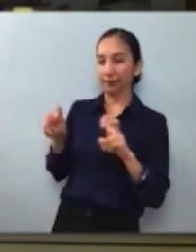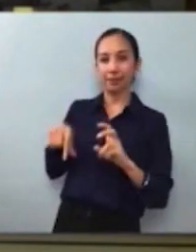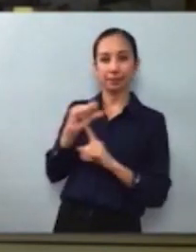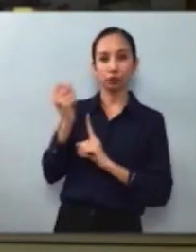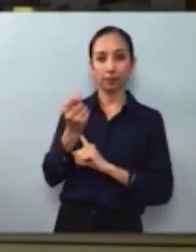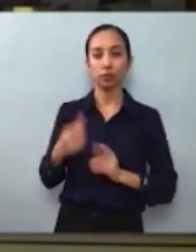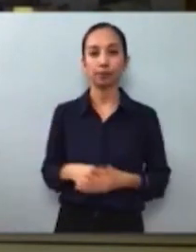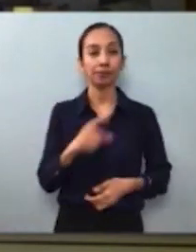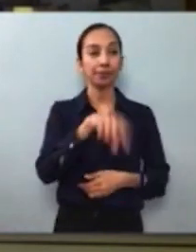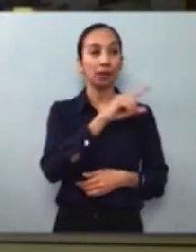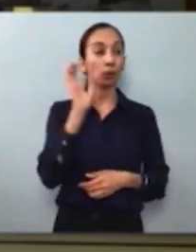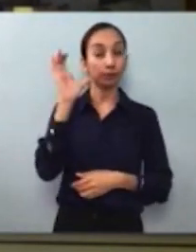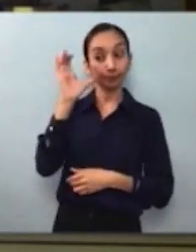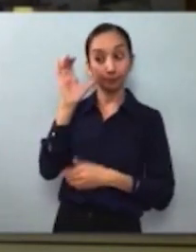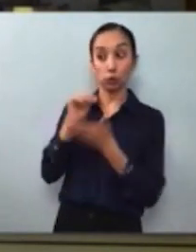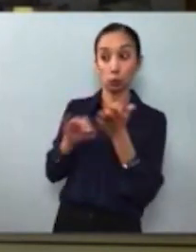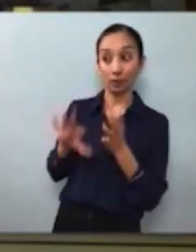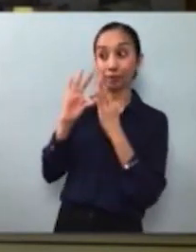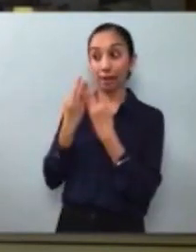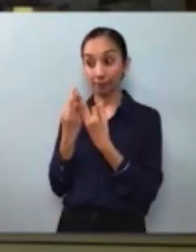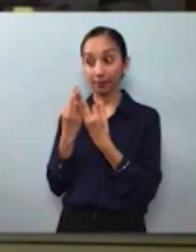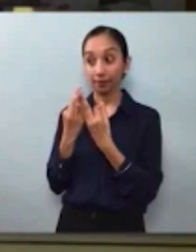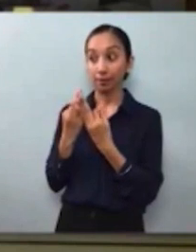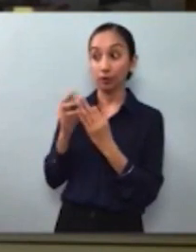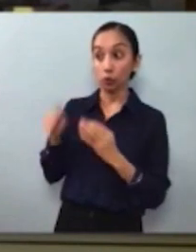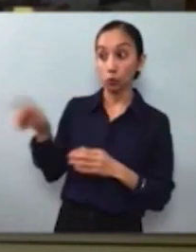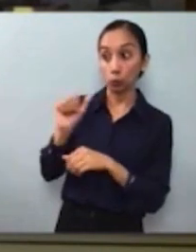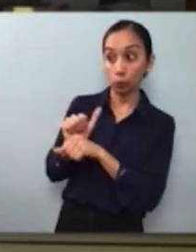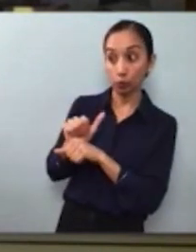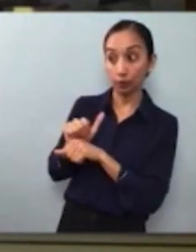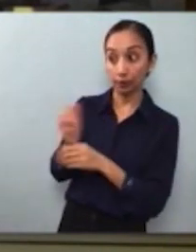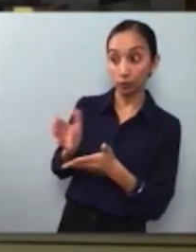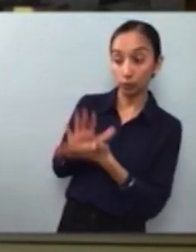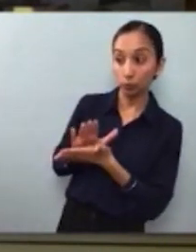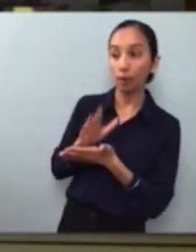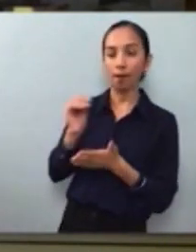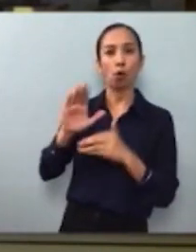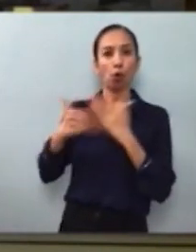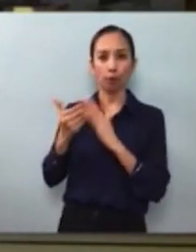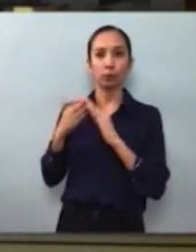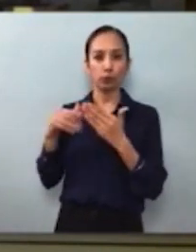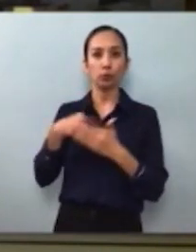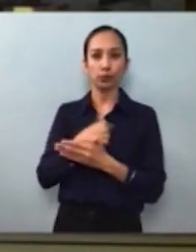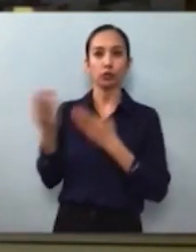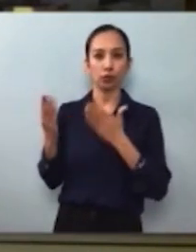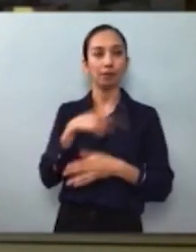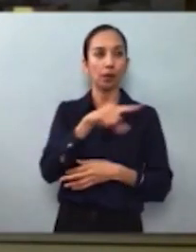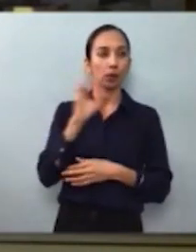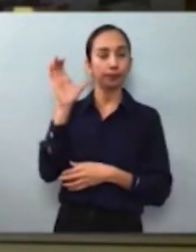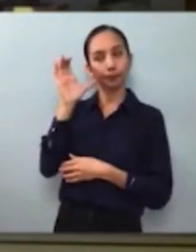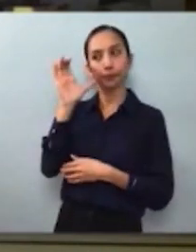families, those who work in schools, and all in the communities we serve. They will look at what is needed to keep schools safe